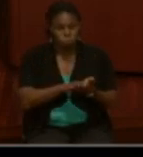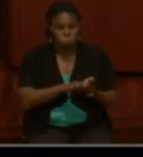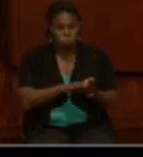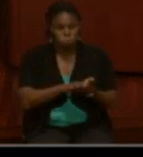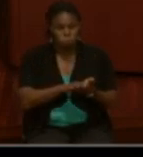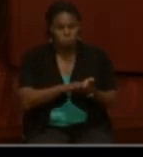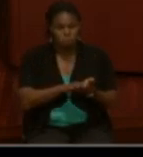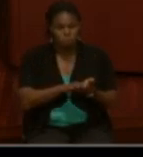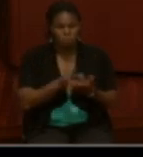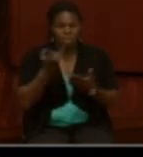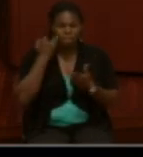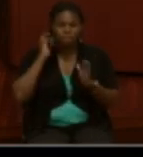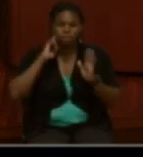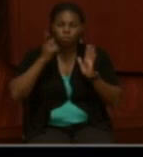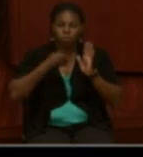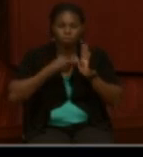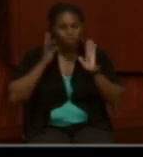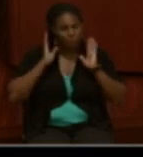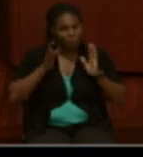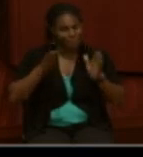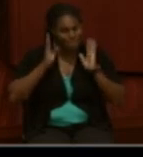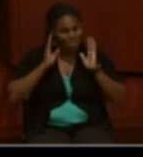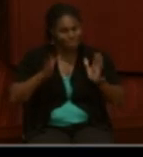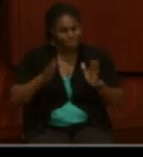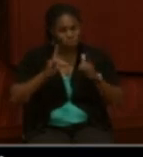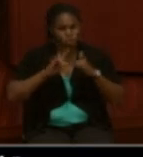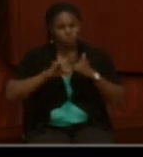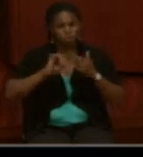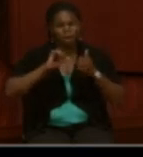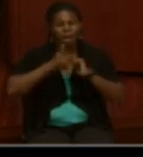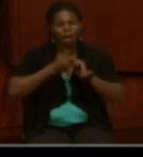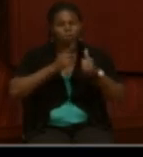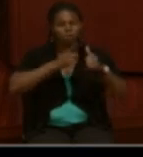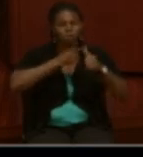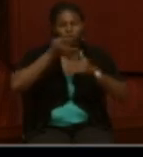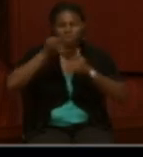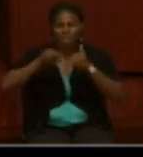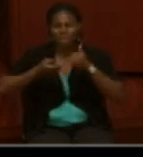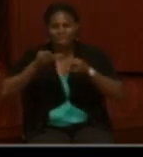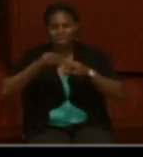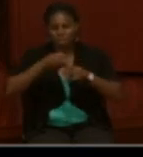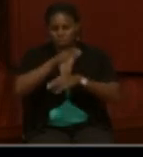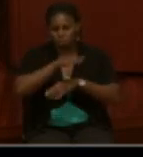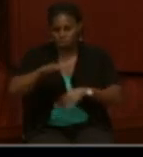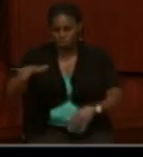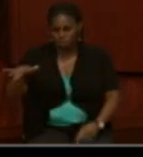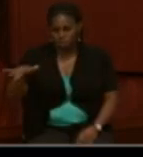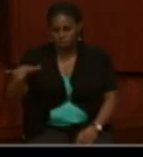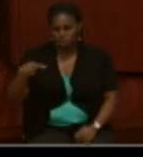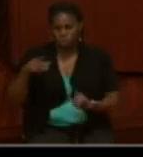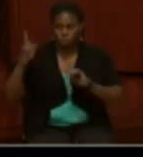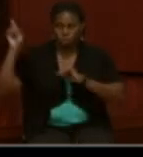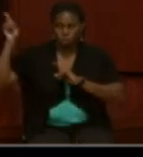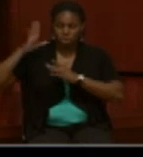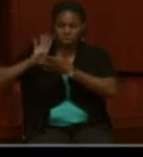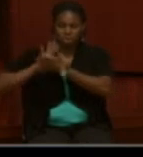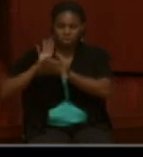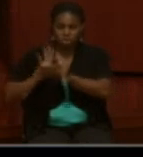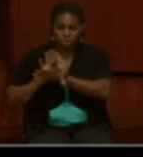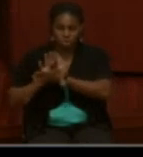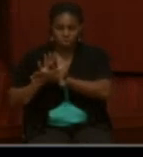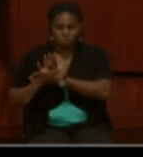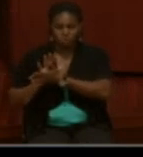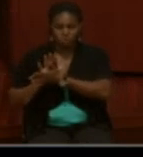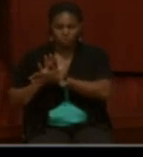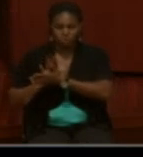notice, pay attention to how his first and last name are spelled on this sheet. And before